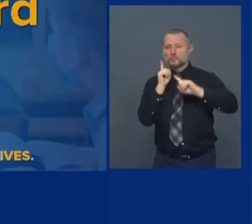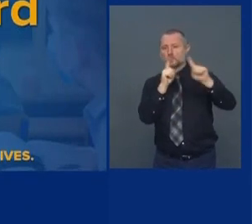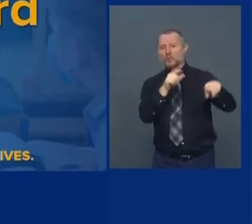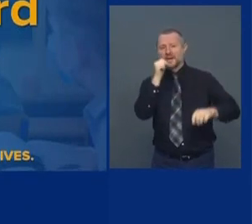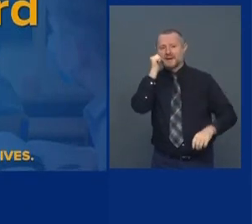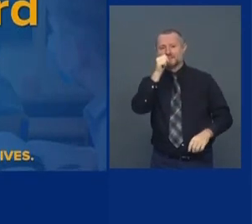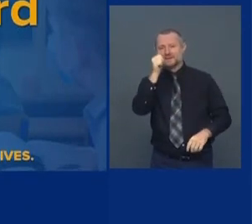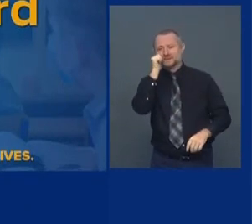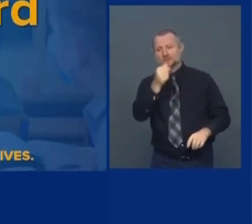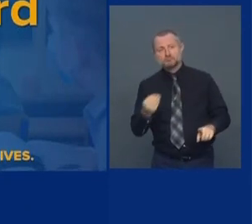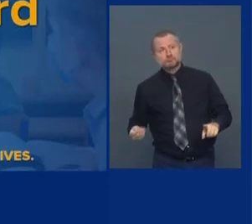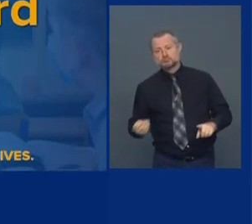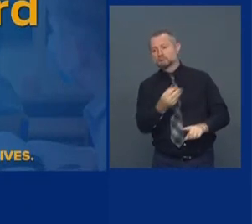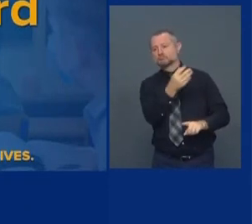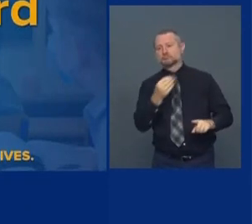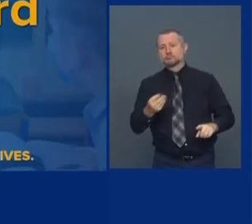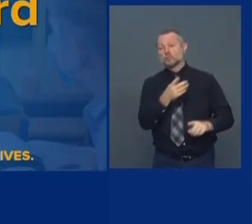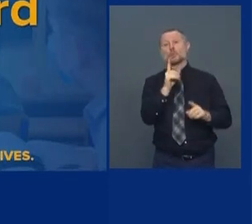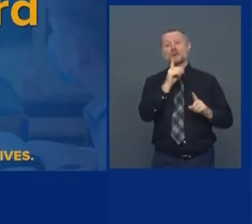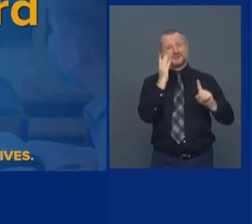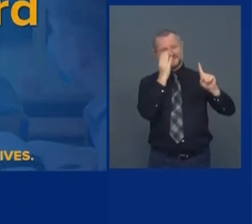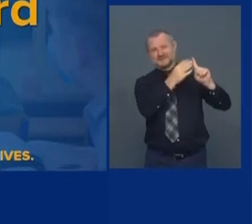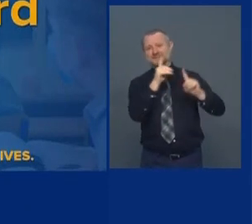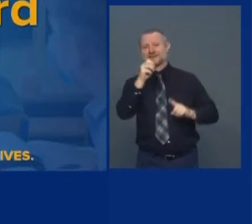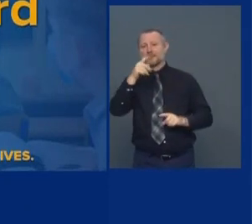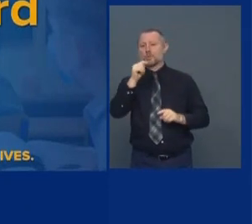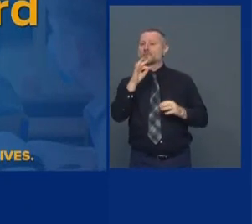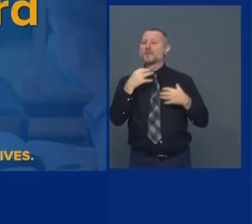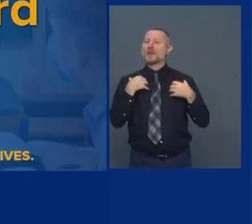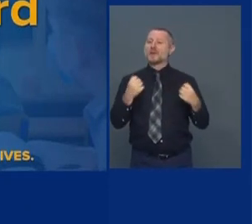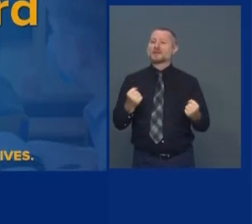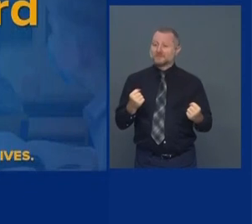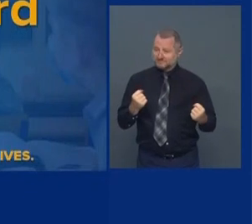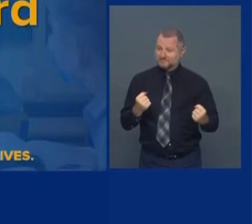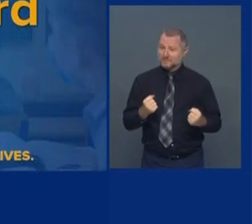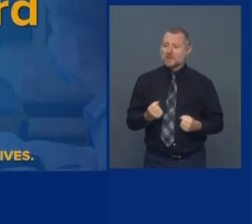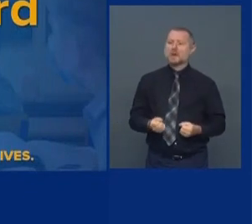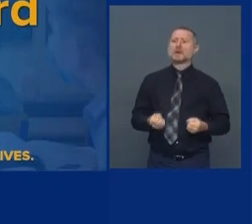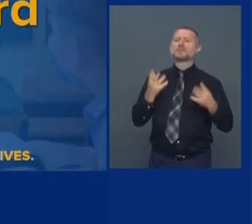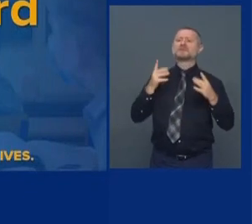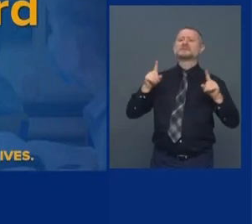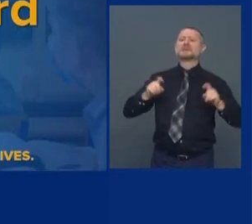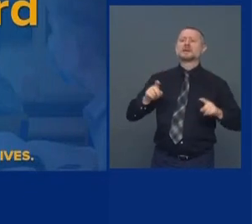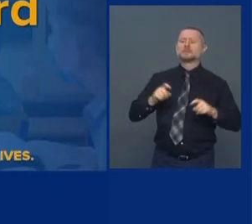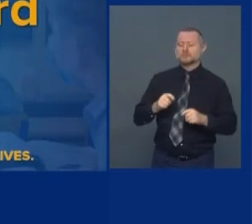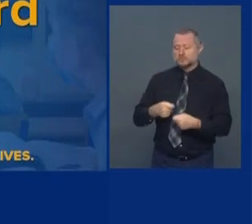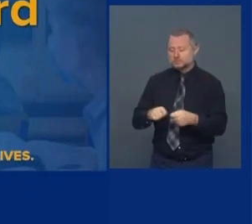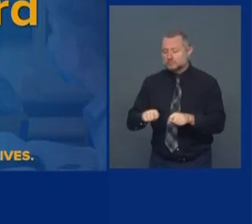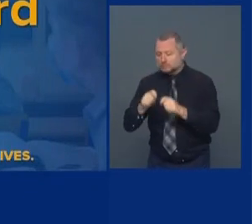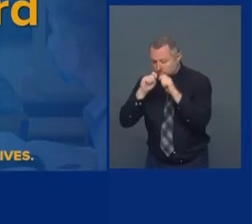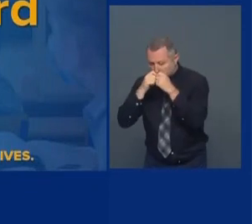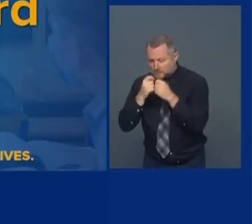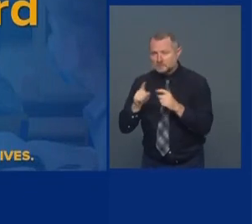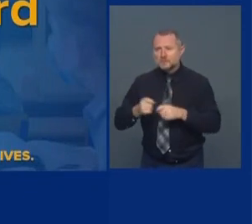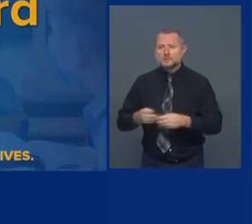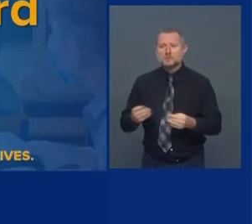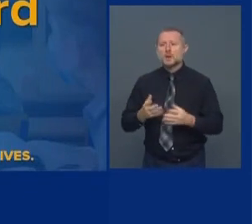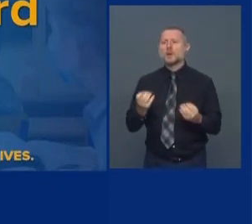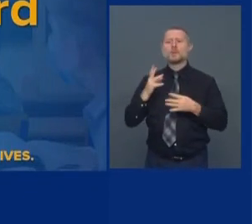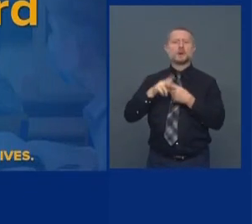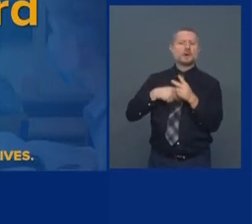as to how many tests were taken, what type of test, what was the result.